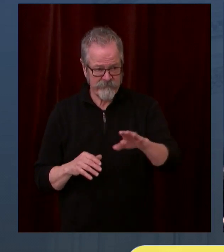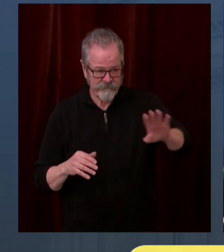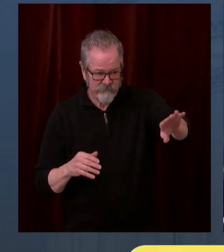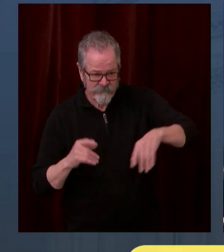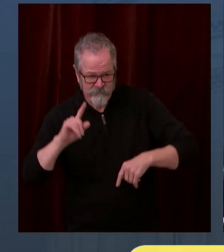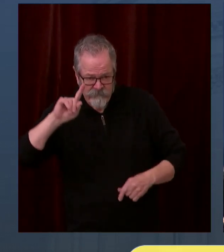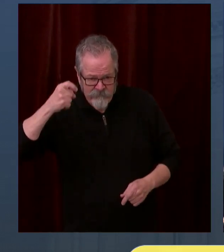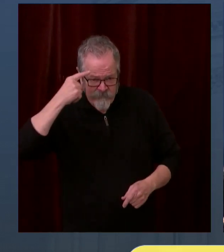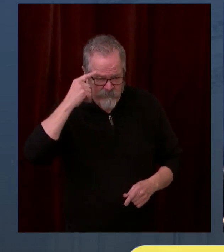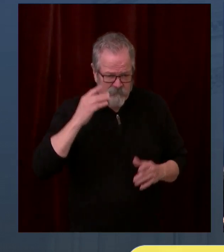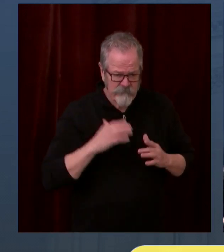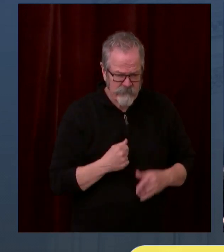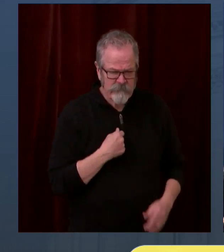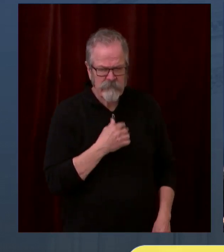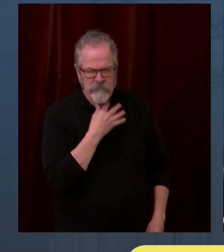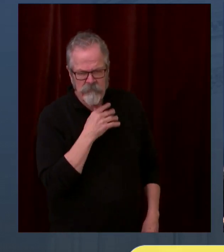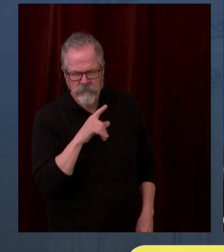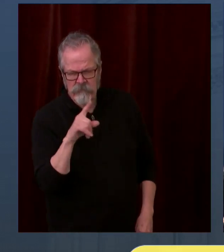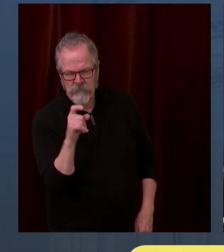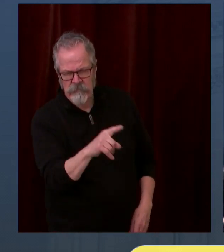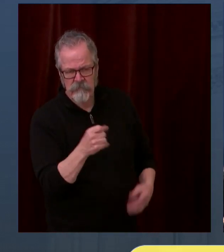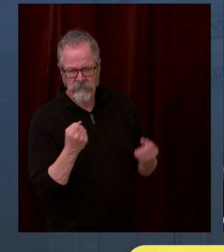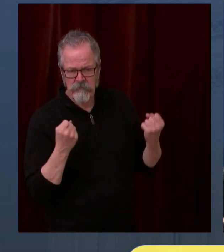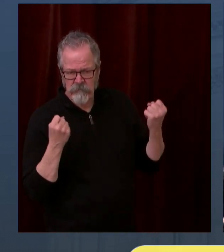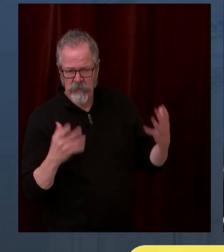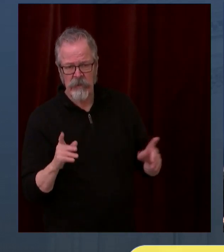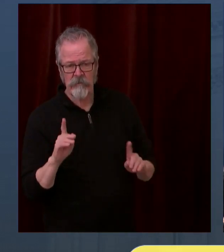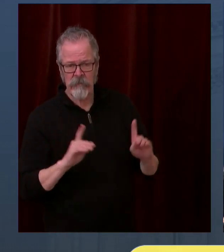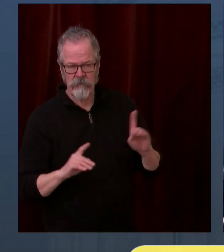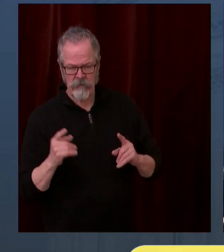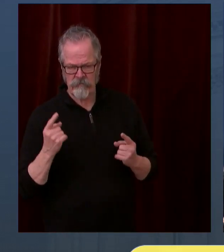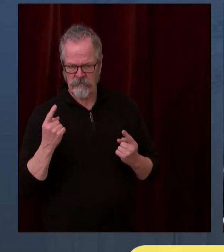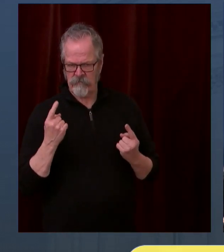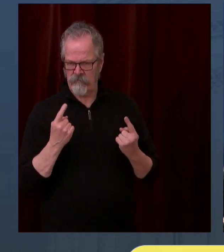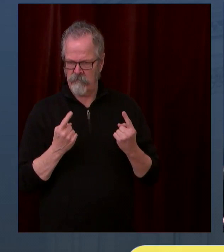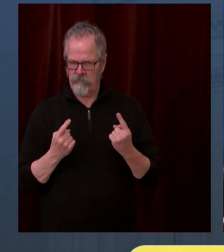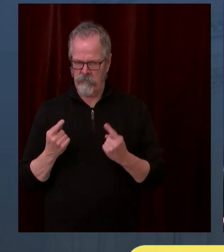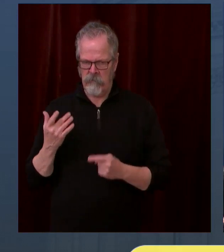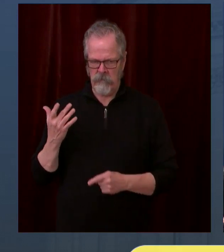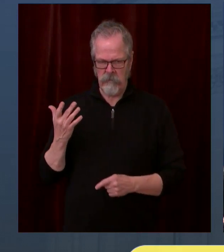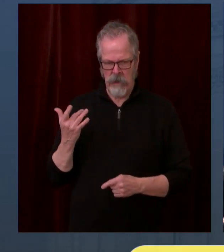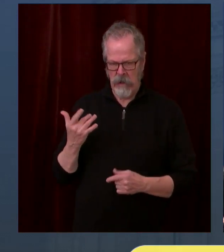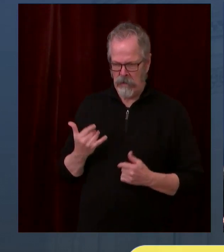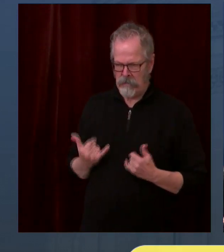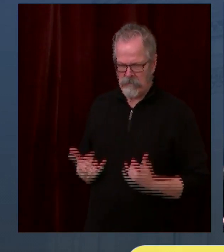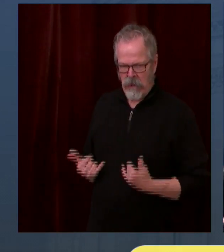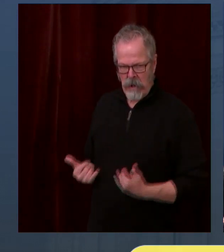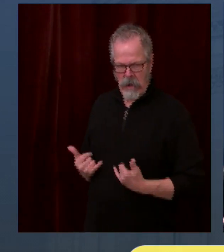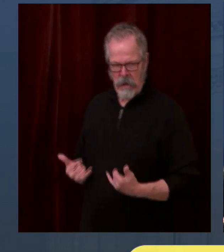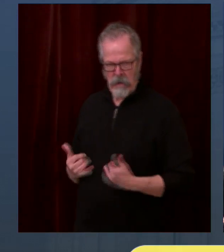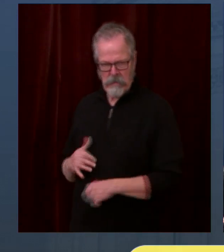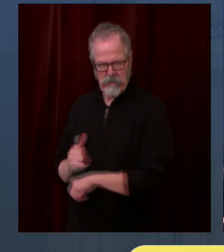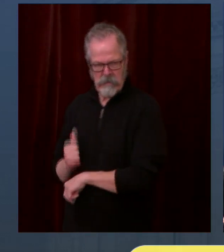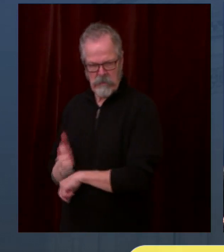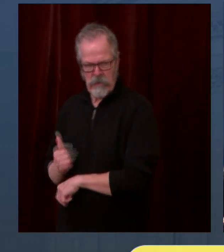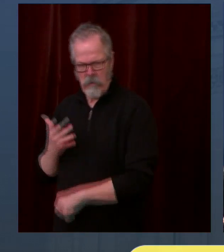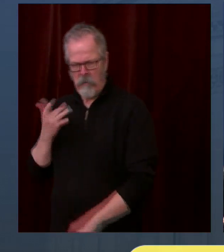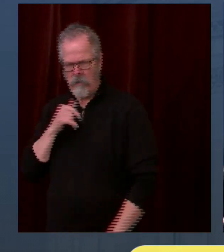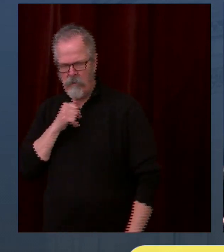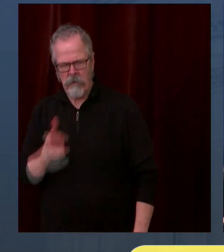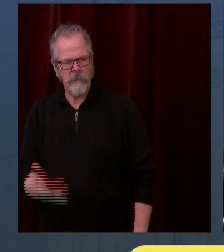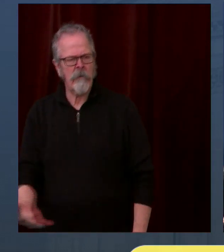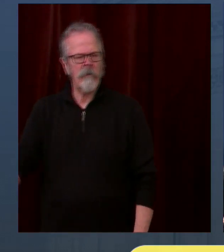that we knew the vaccine was coming. And I'm also not sure that we heard a response to the question Nina raised about sort of the specific role each of the private partners